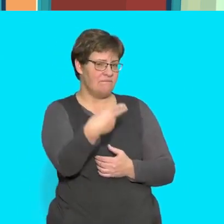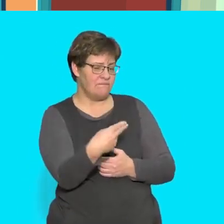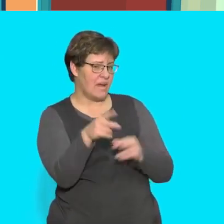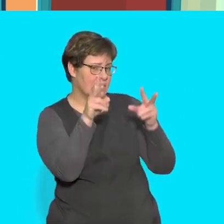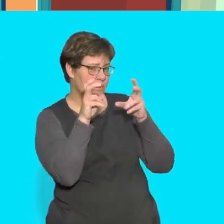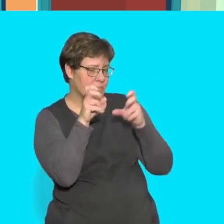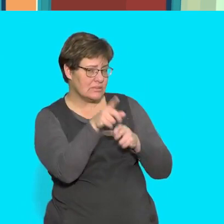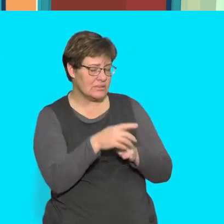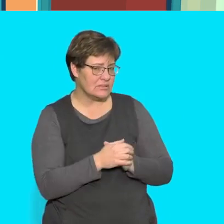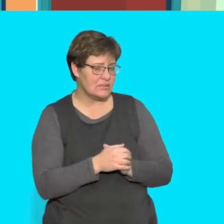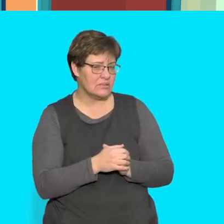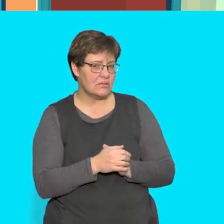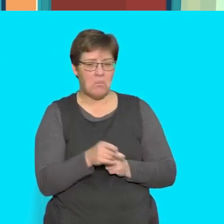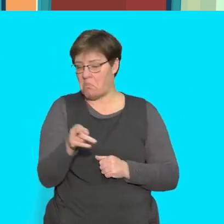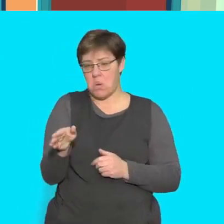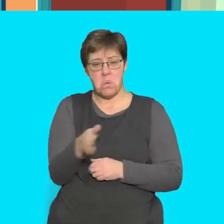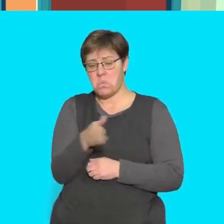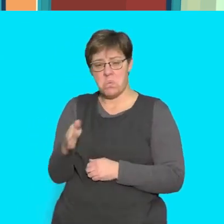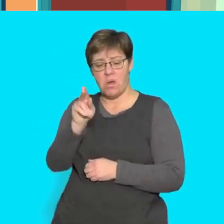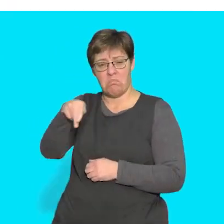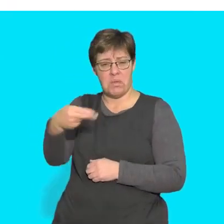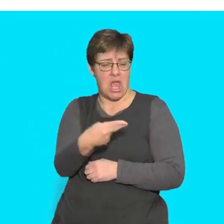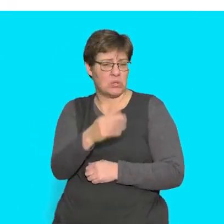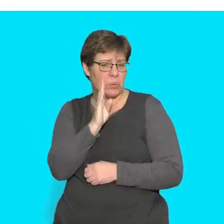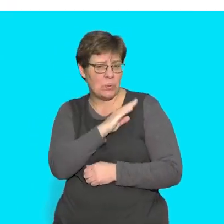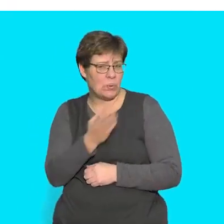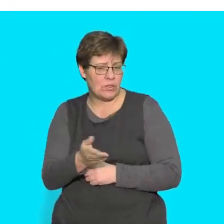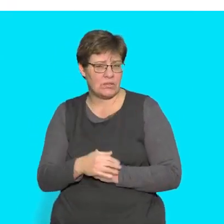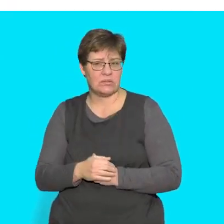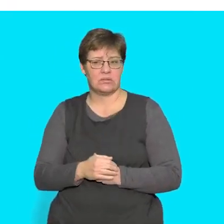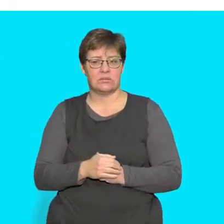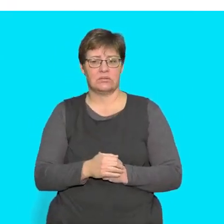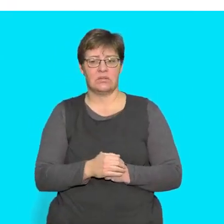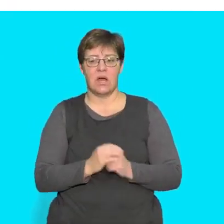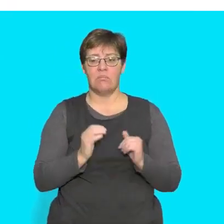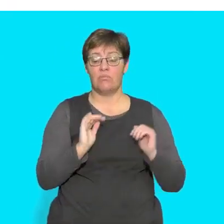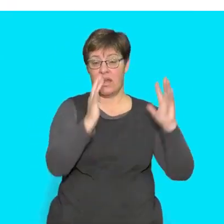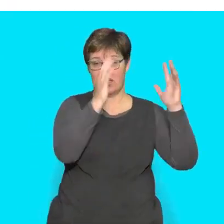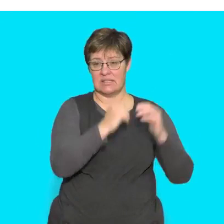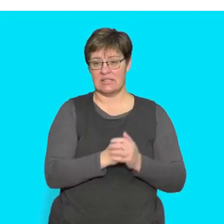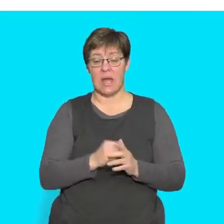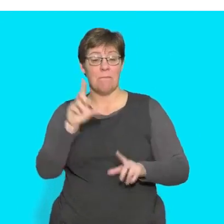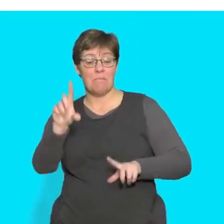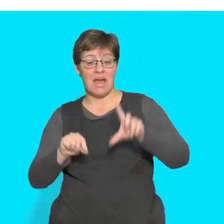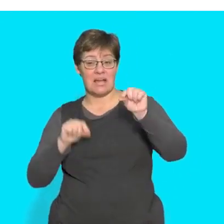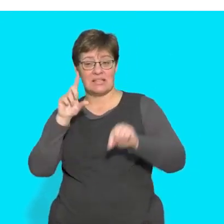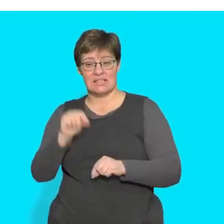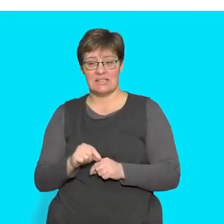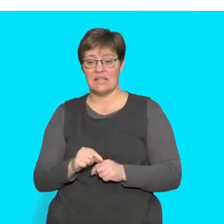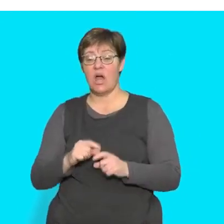which words do not have the f sound phrase party profit